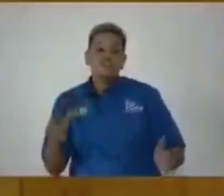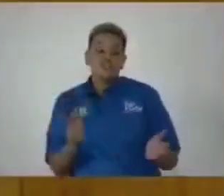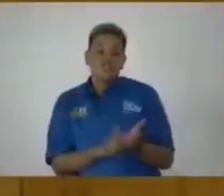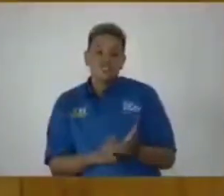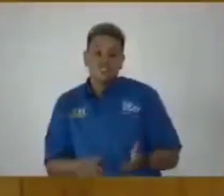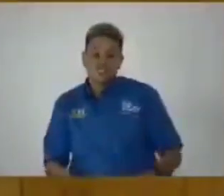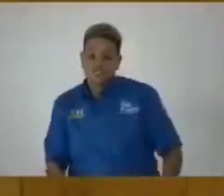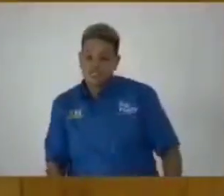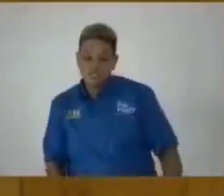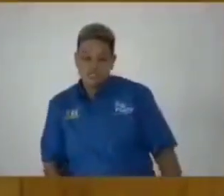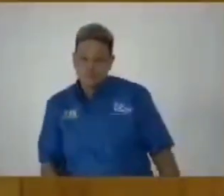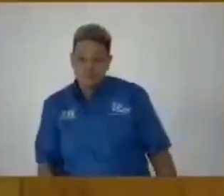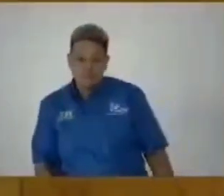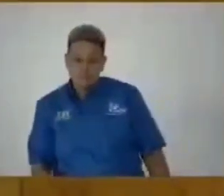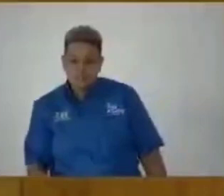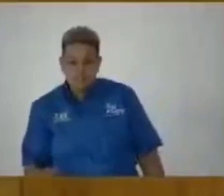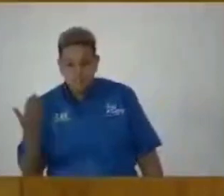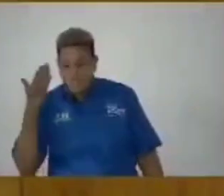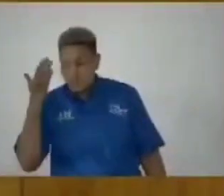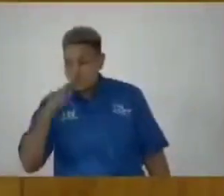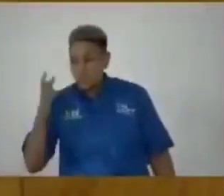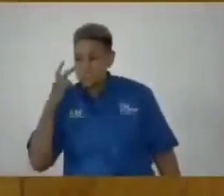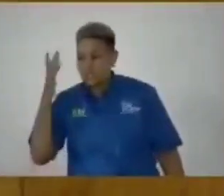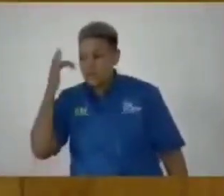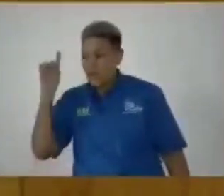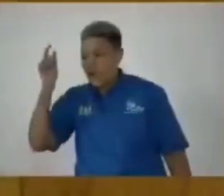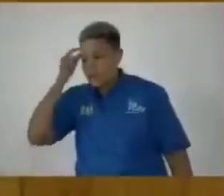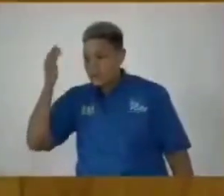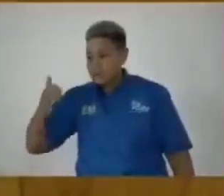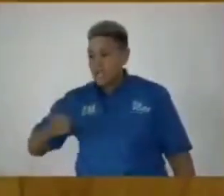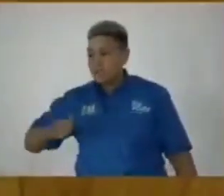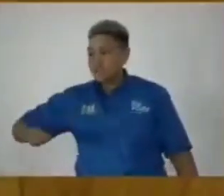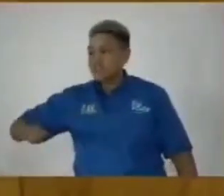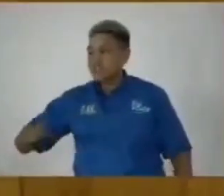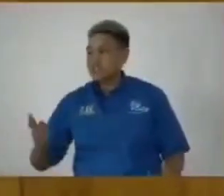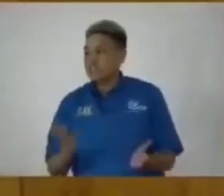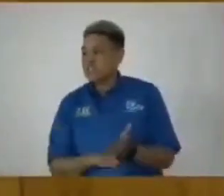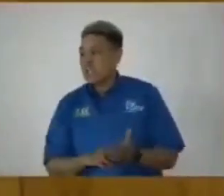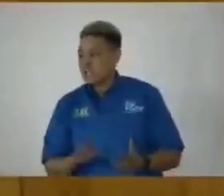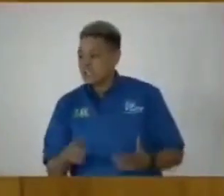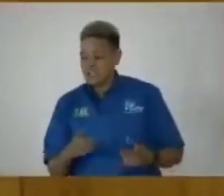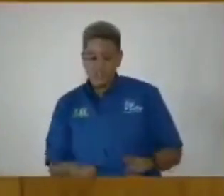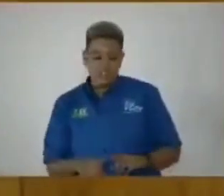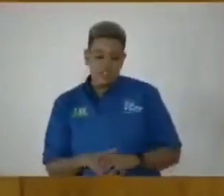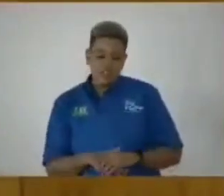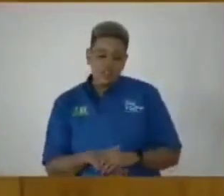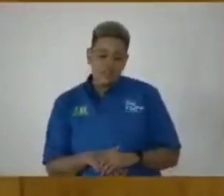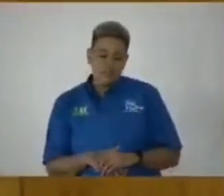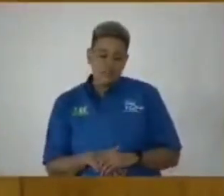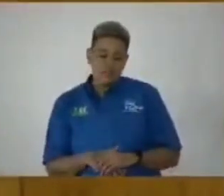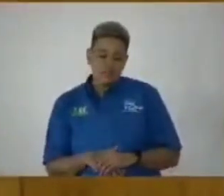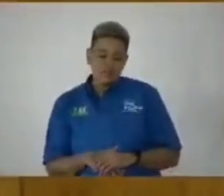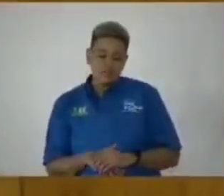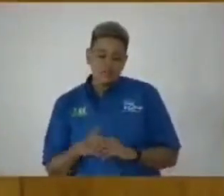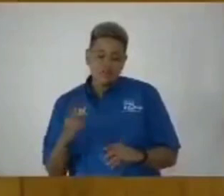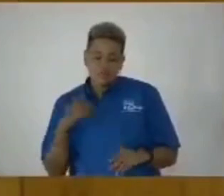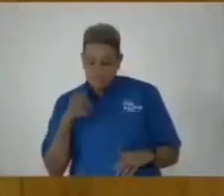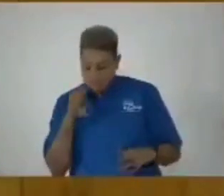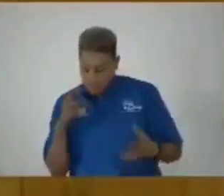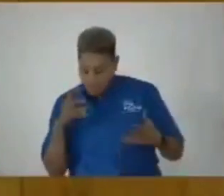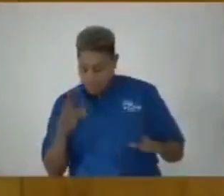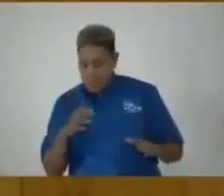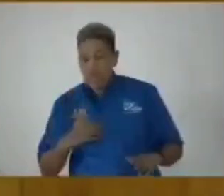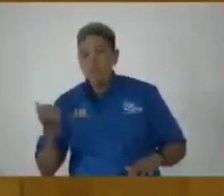it. Thank you. And I don't see why the other side is resisting. Madam Speaker. I am not allowing you to go. I am